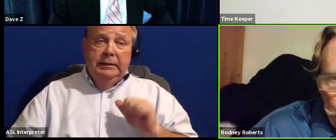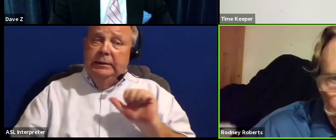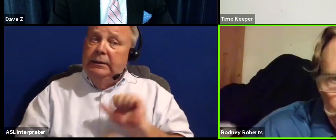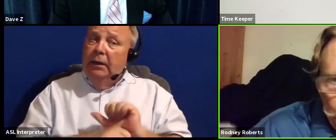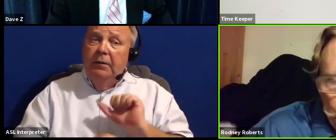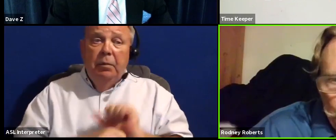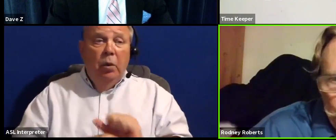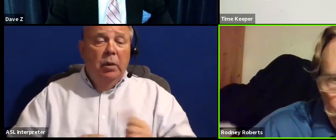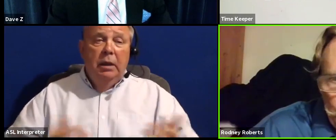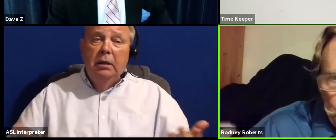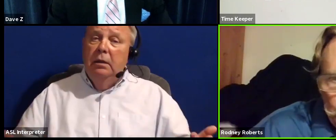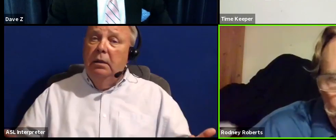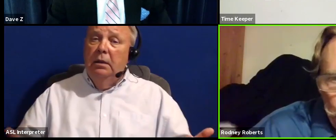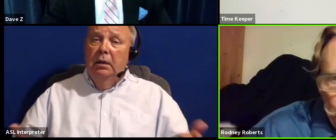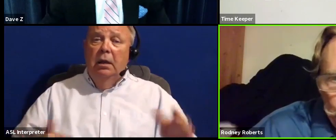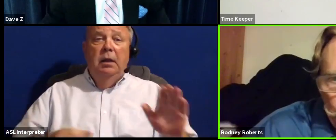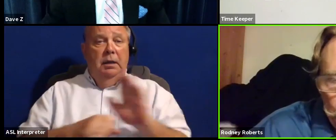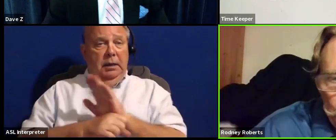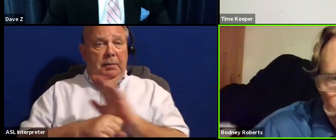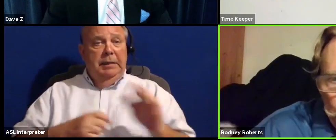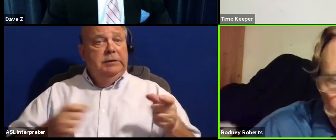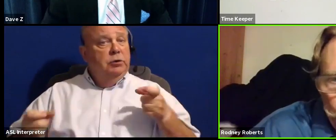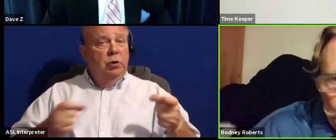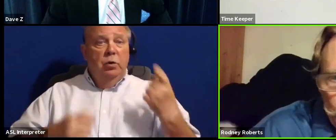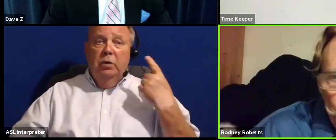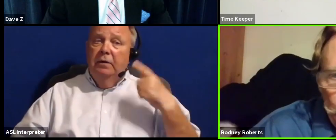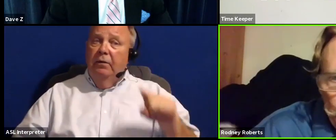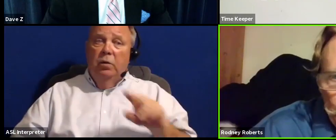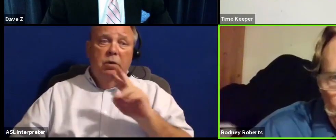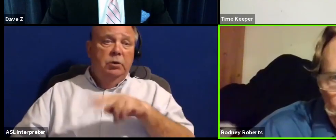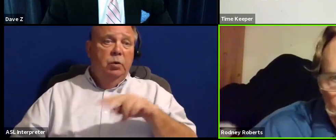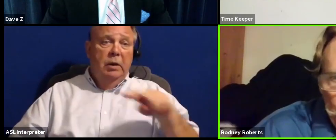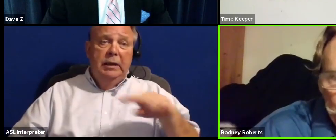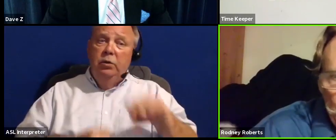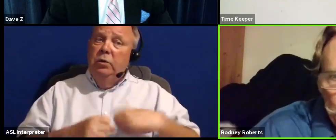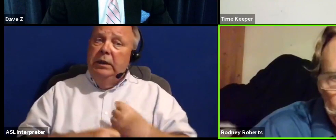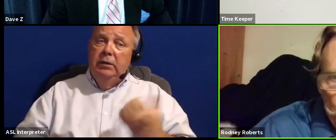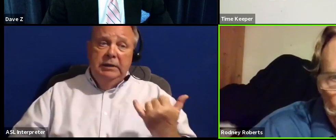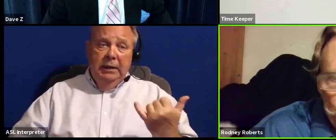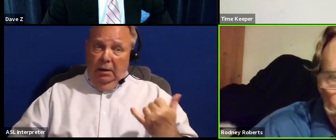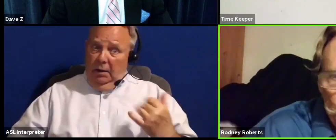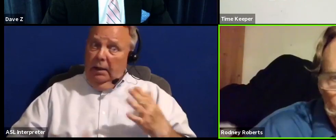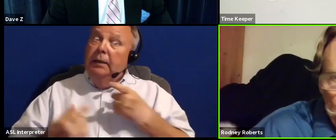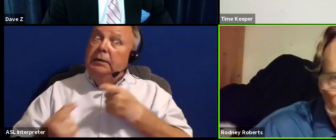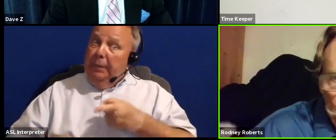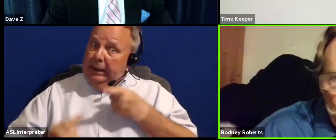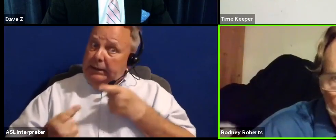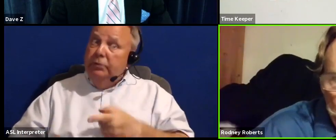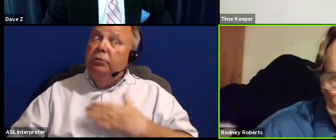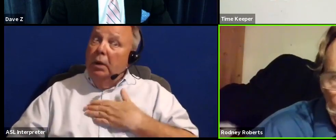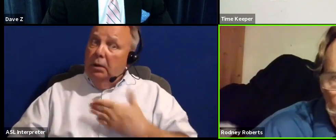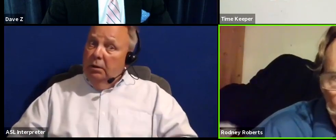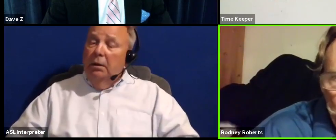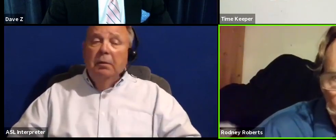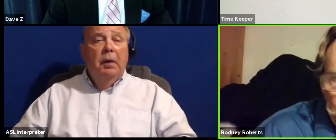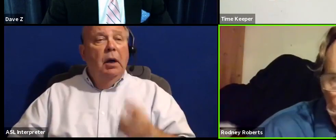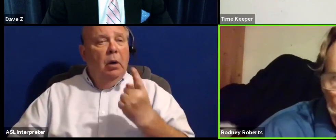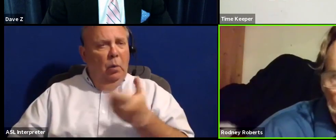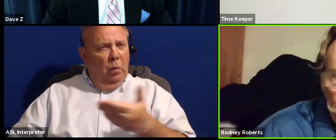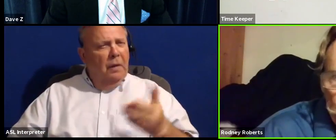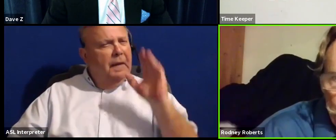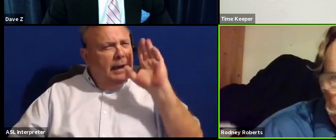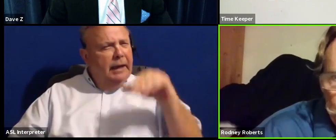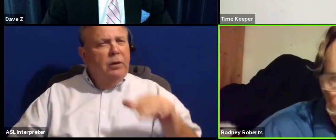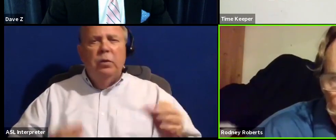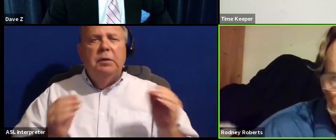-employed business owner for 22 years now, and it's been a struggle. But the one thing I know is that